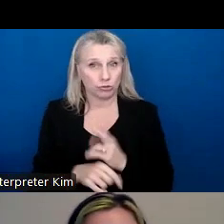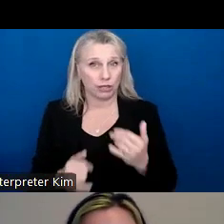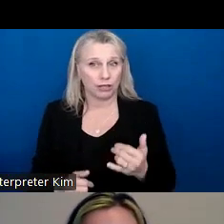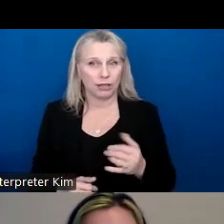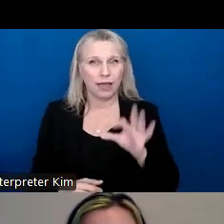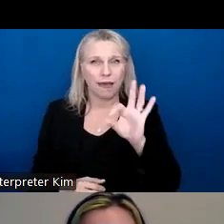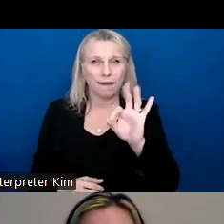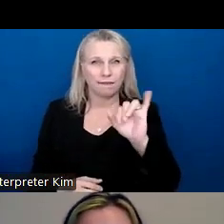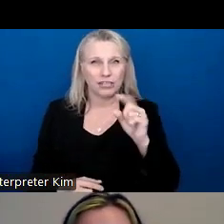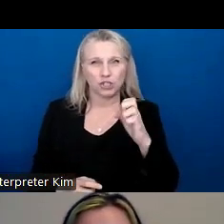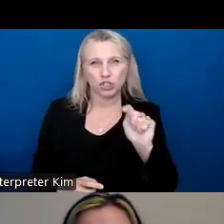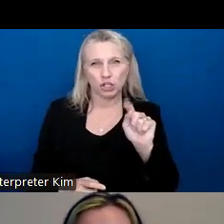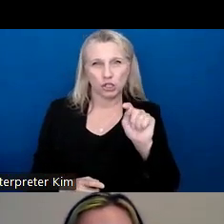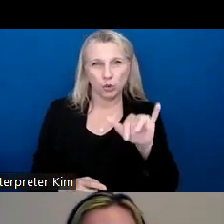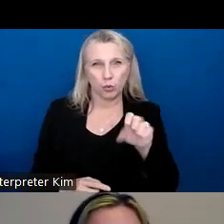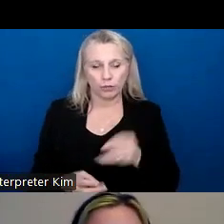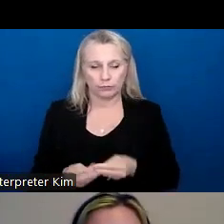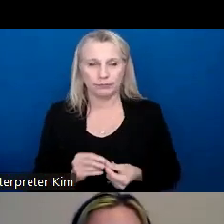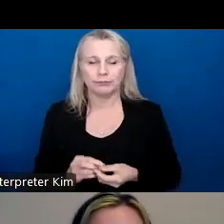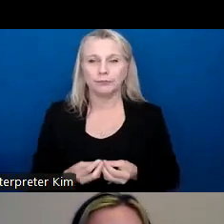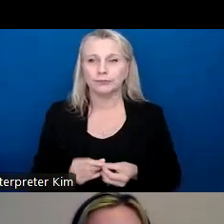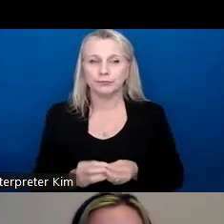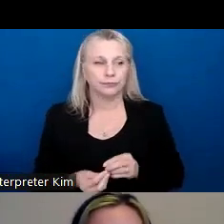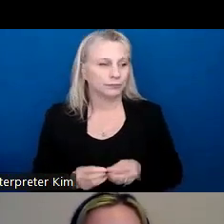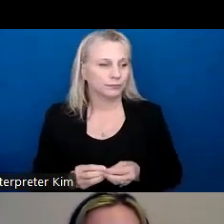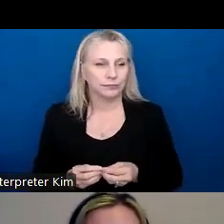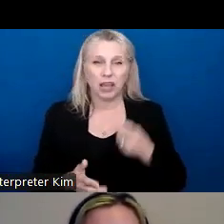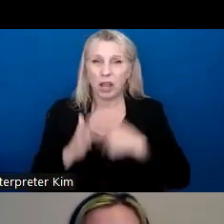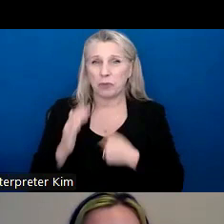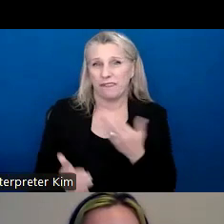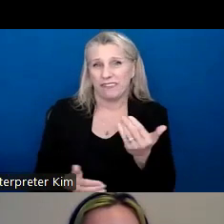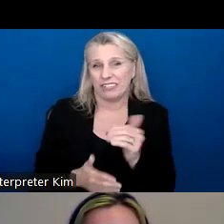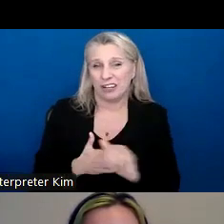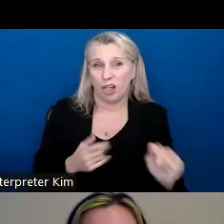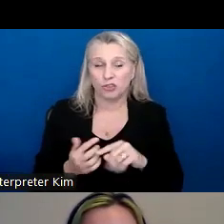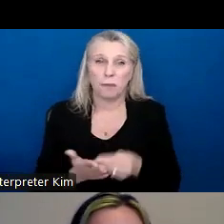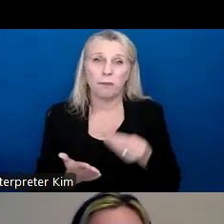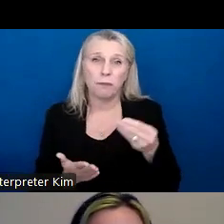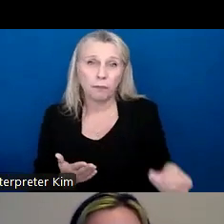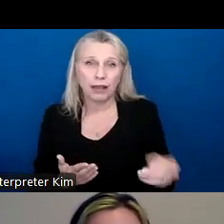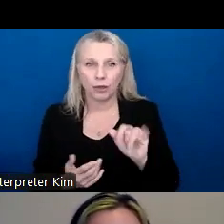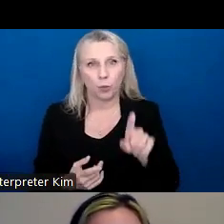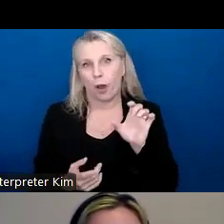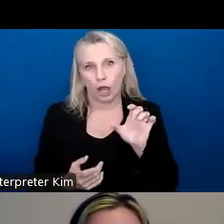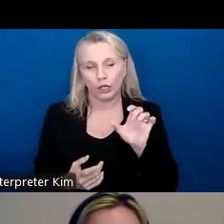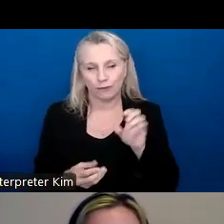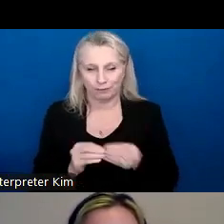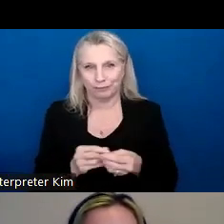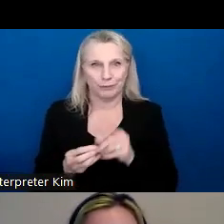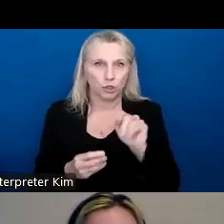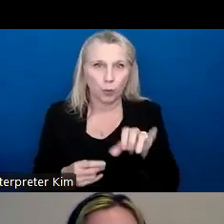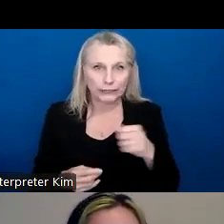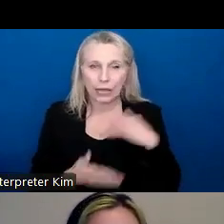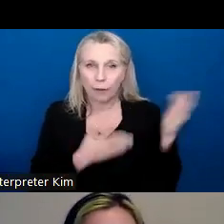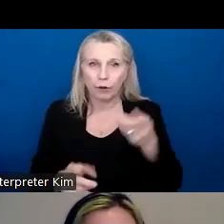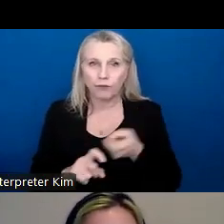fidget toys. Um, it costs me $15 to buy like a hundred little fidget toys that I bring